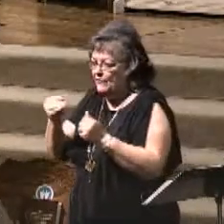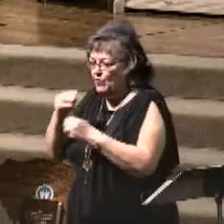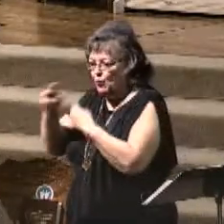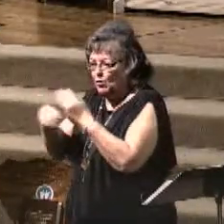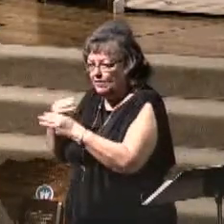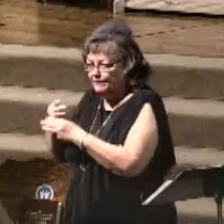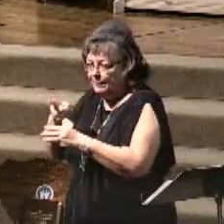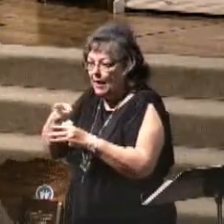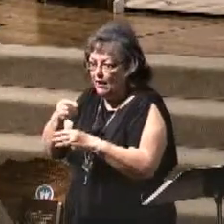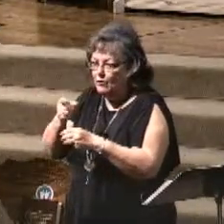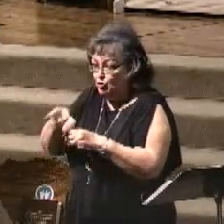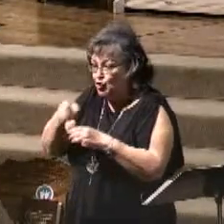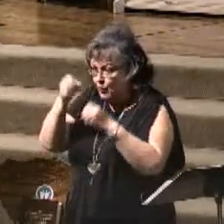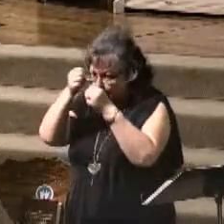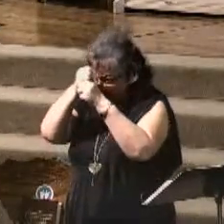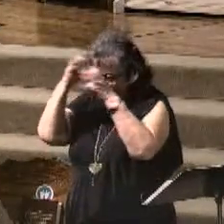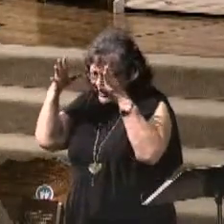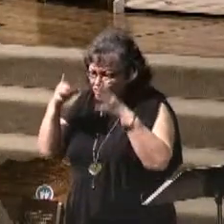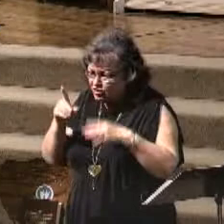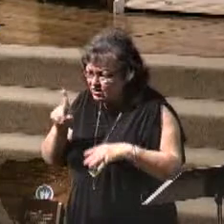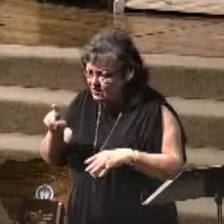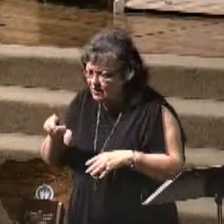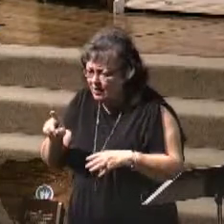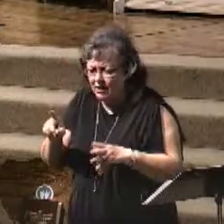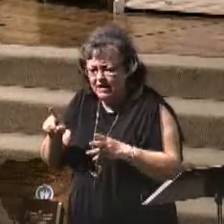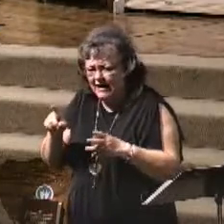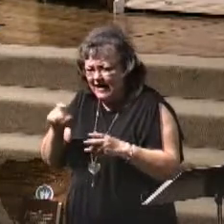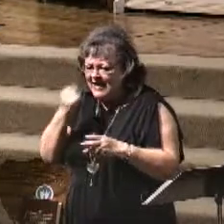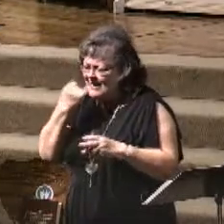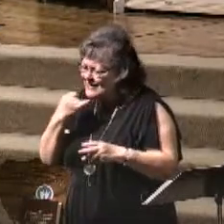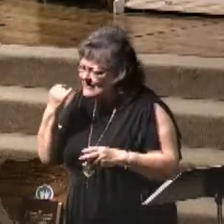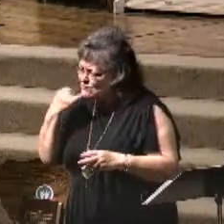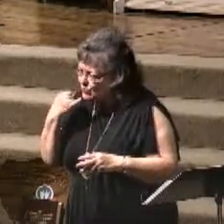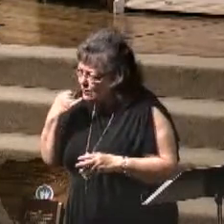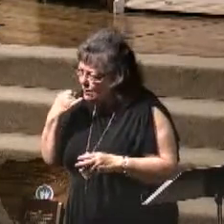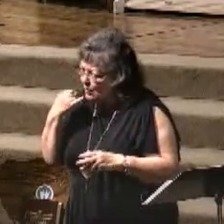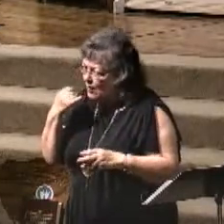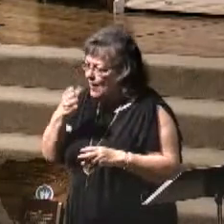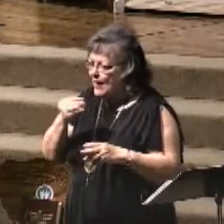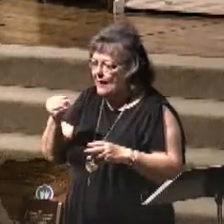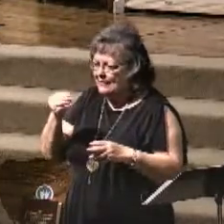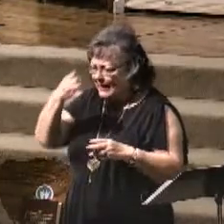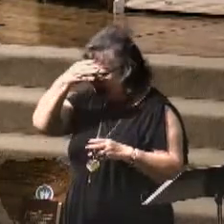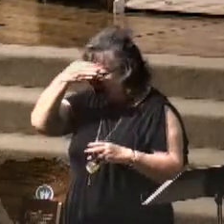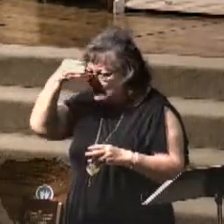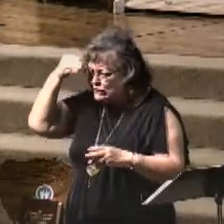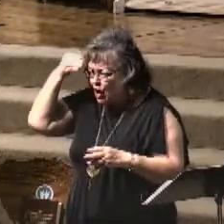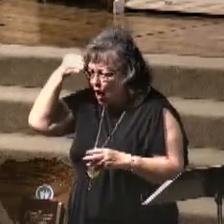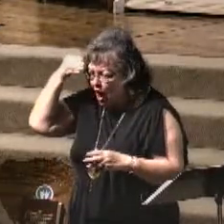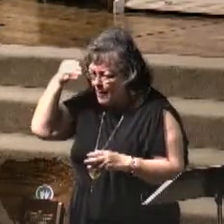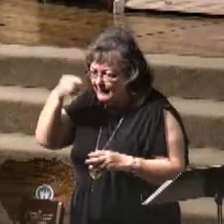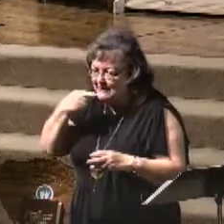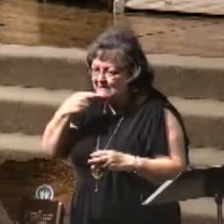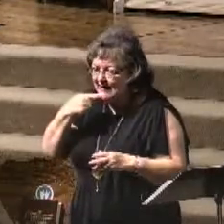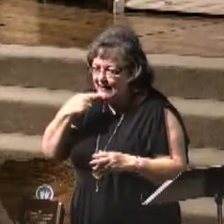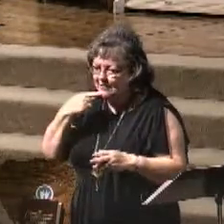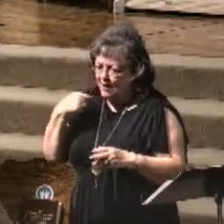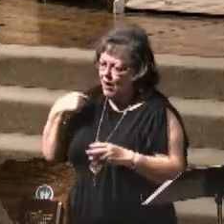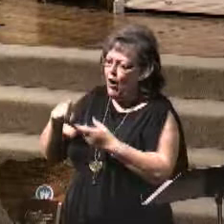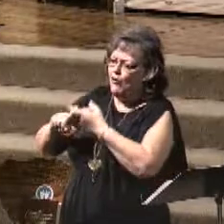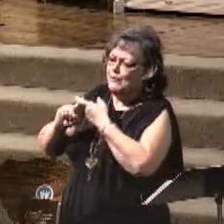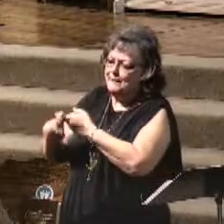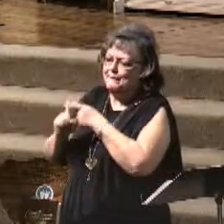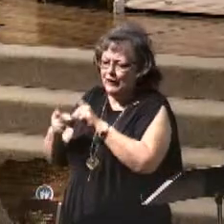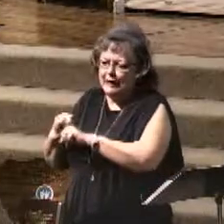imagine this? Israel and Islam saying, we will be friends.